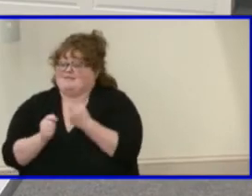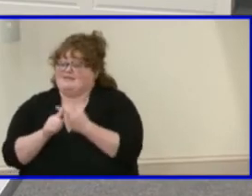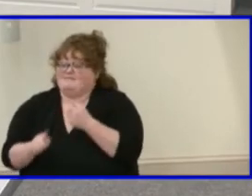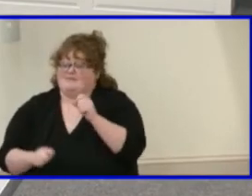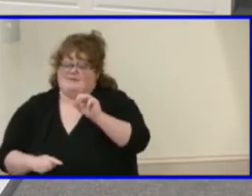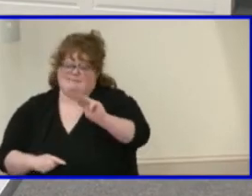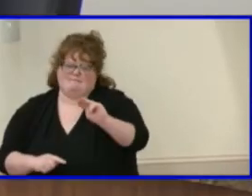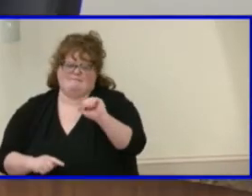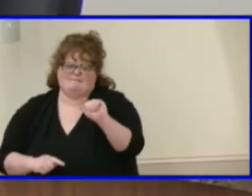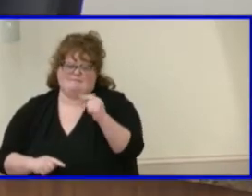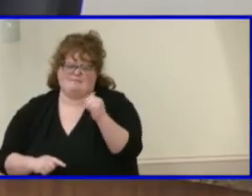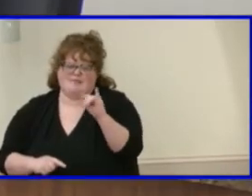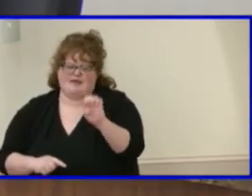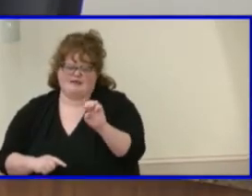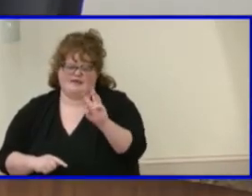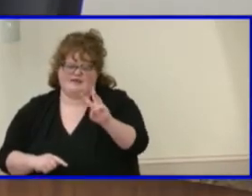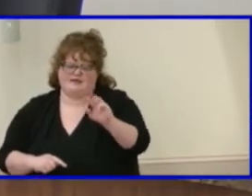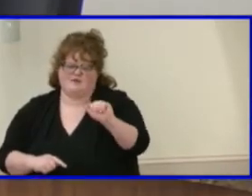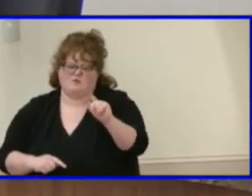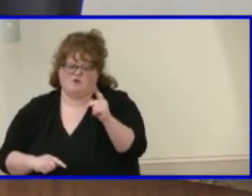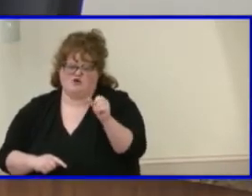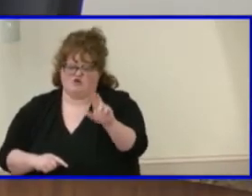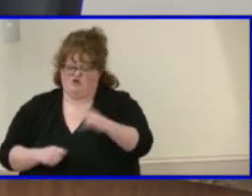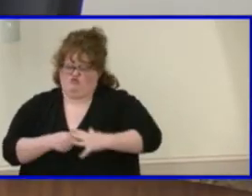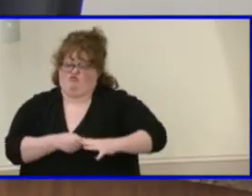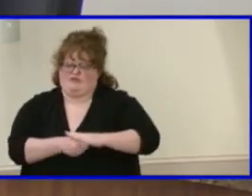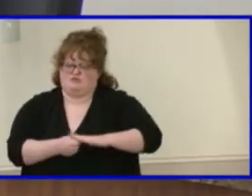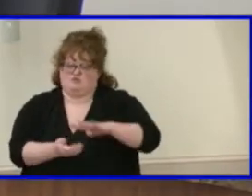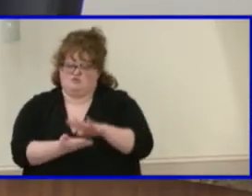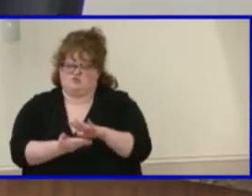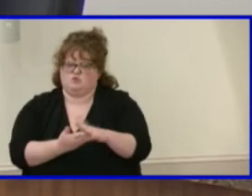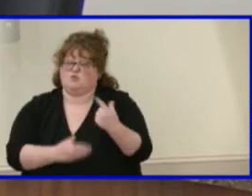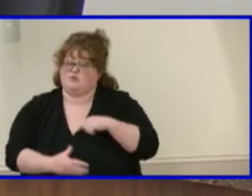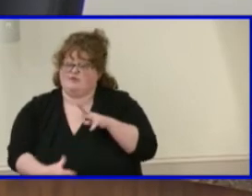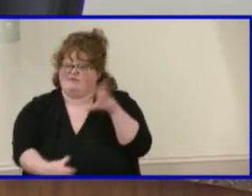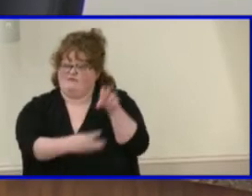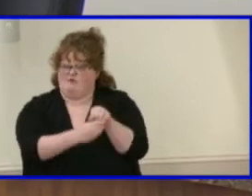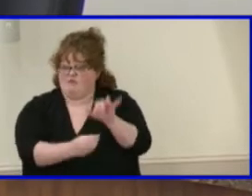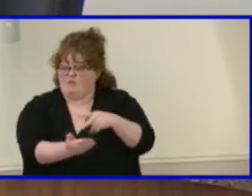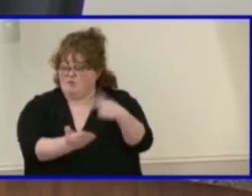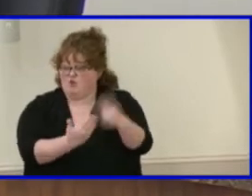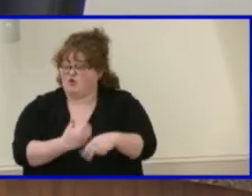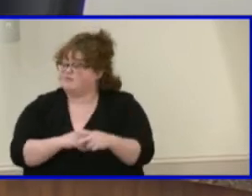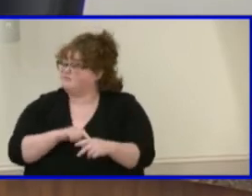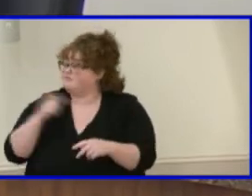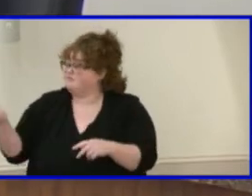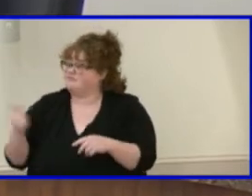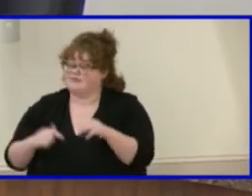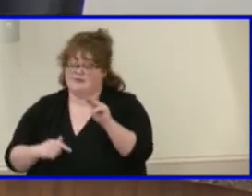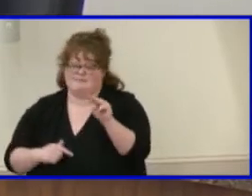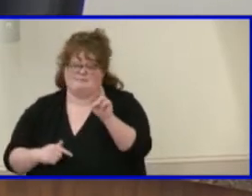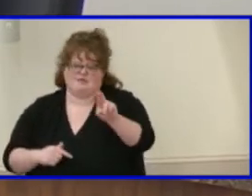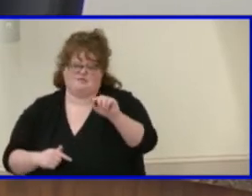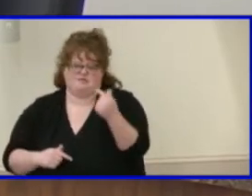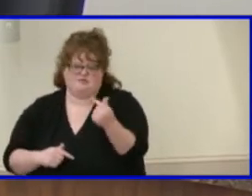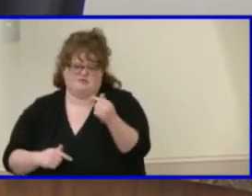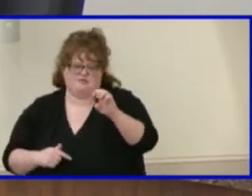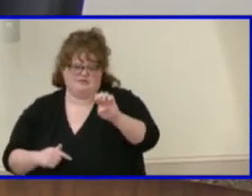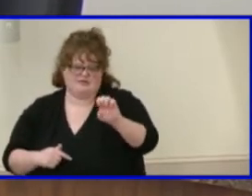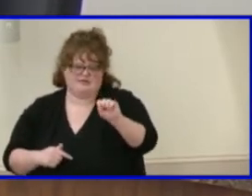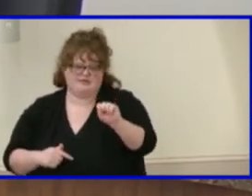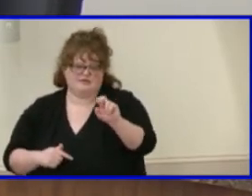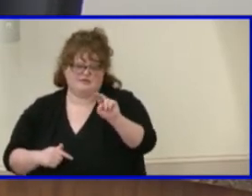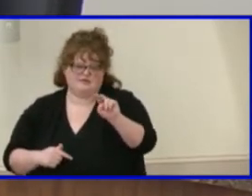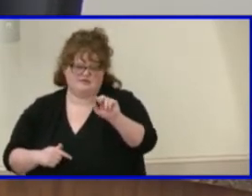this is the regional school, um, of which Henrico County is a participant. So Mr. DeSalt is going to provide us an update on